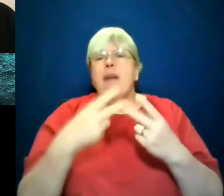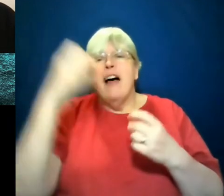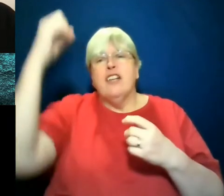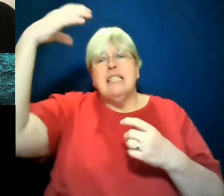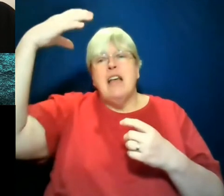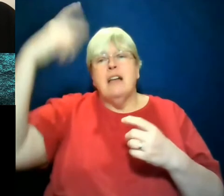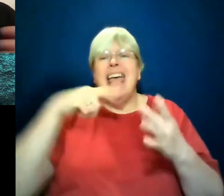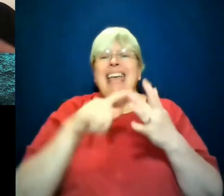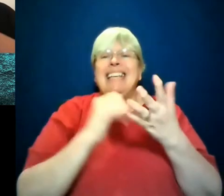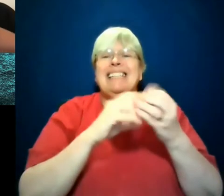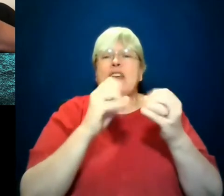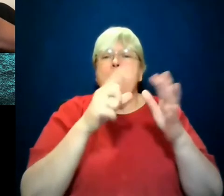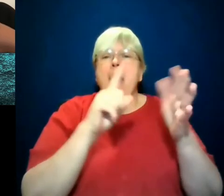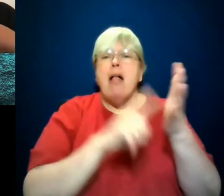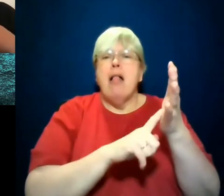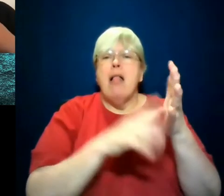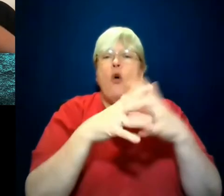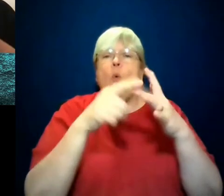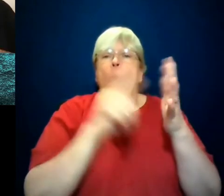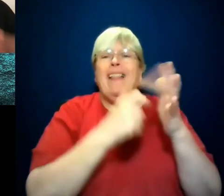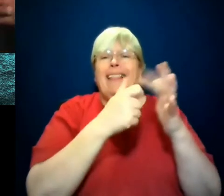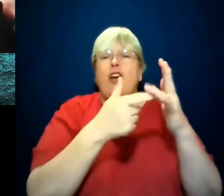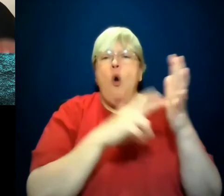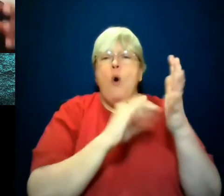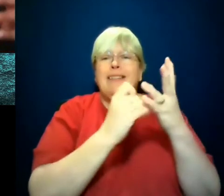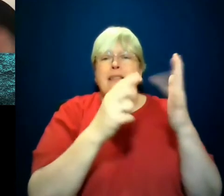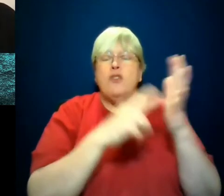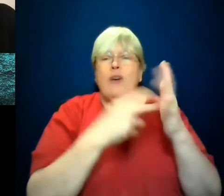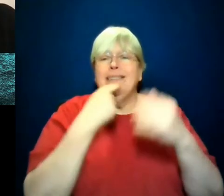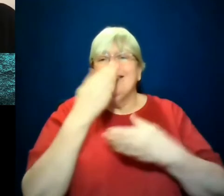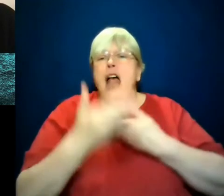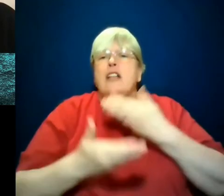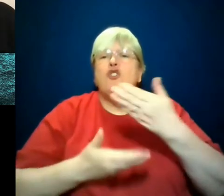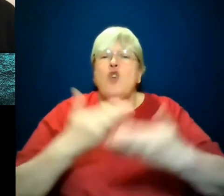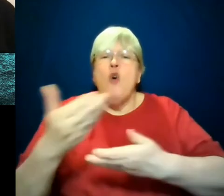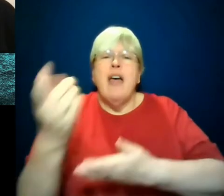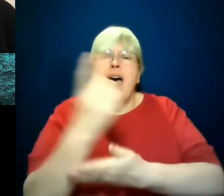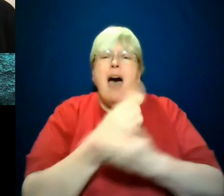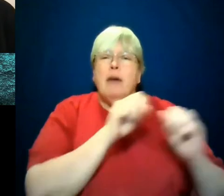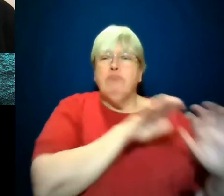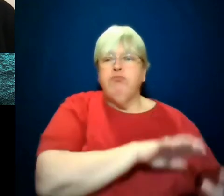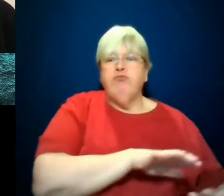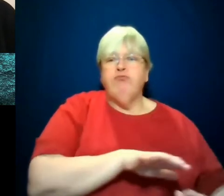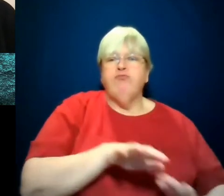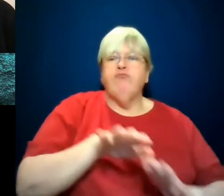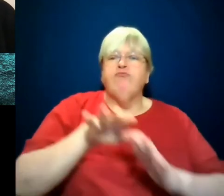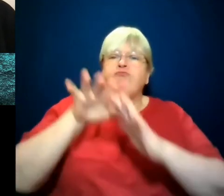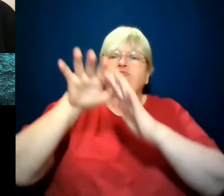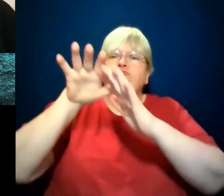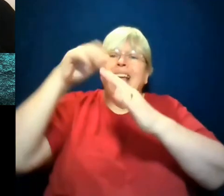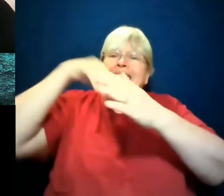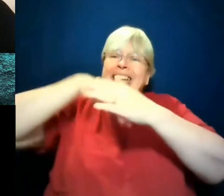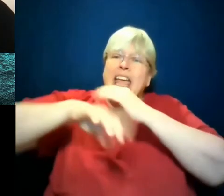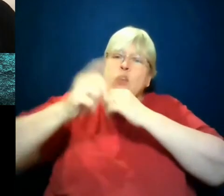Isabel Wilkerson, which tells the story of basically, I think it was the greatest intra-migration that's ever happened in the